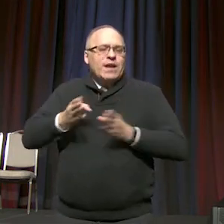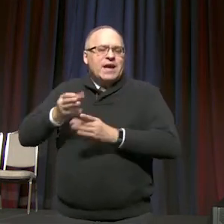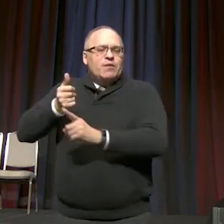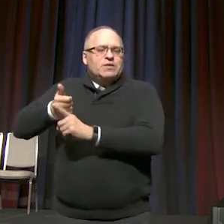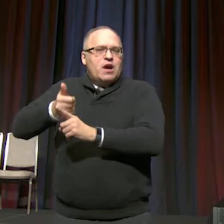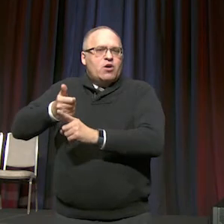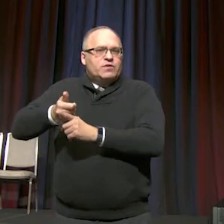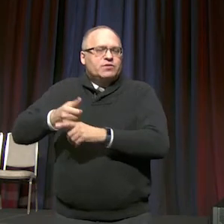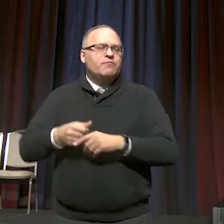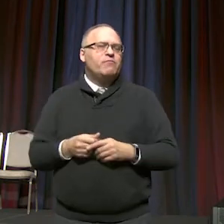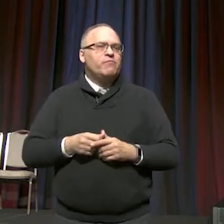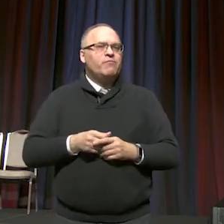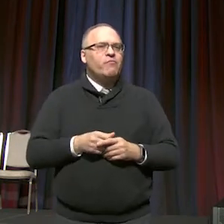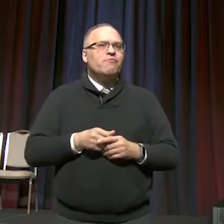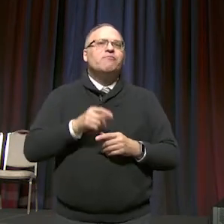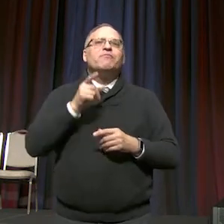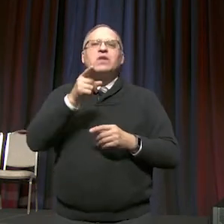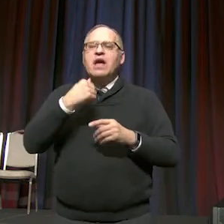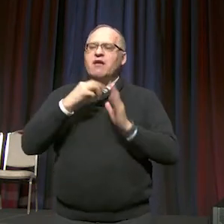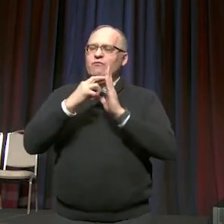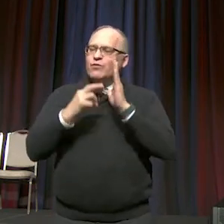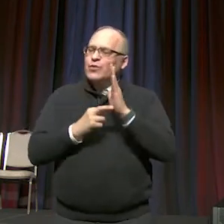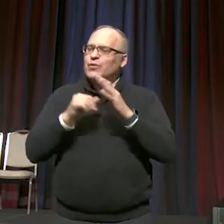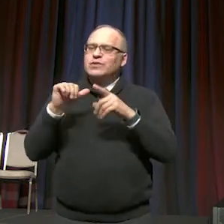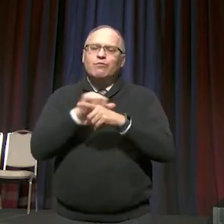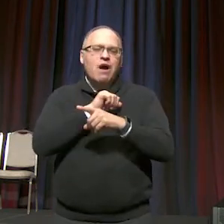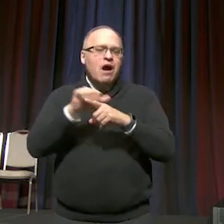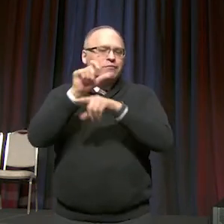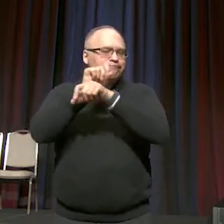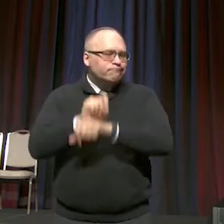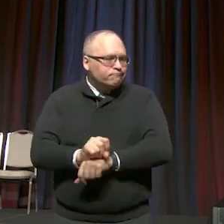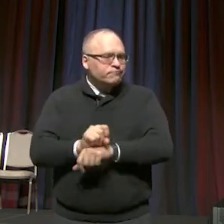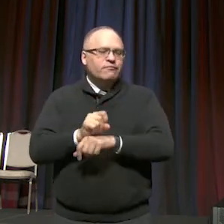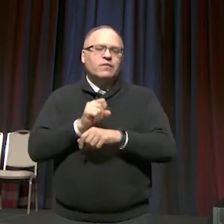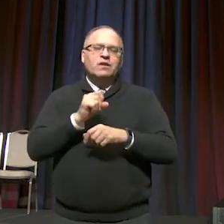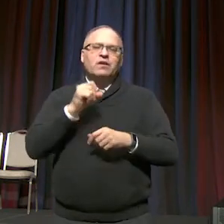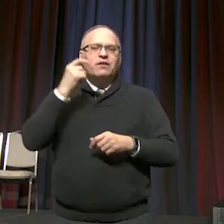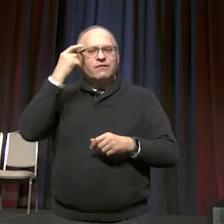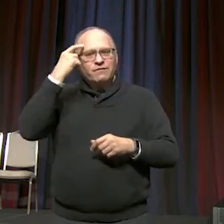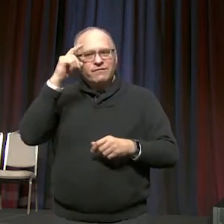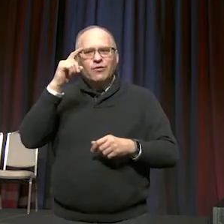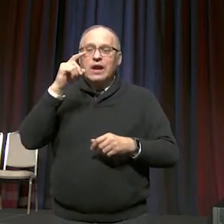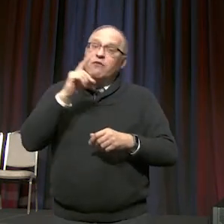They have developed rules of practice and procedure, which are available.